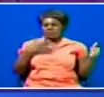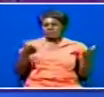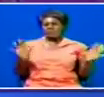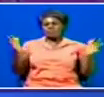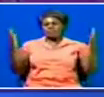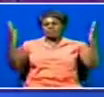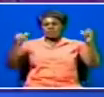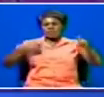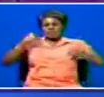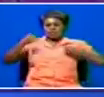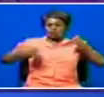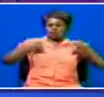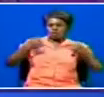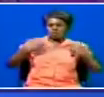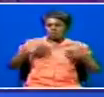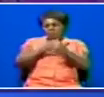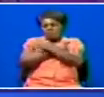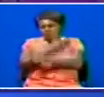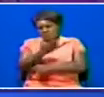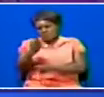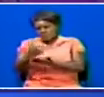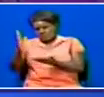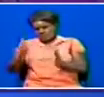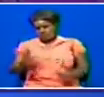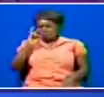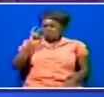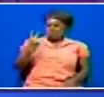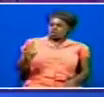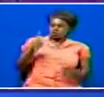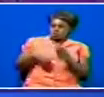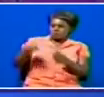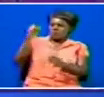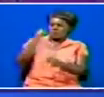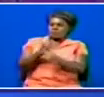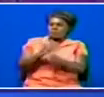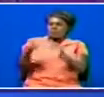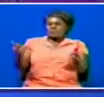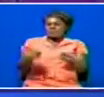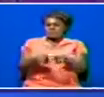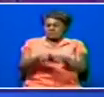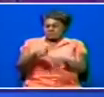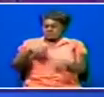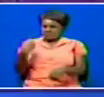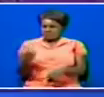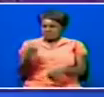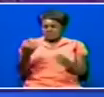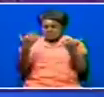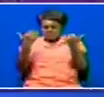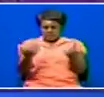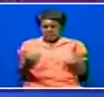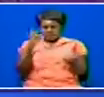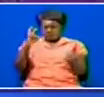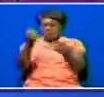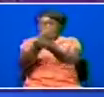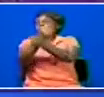celebrate, they enjoy, they know that people love them and there's someone who is watching what they're doing. And apart from just us, now you can see even the